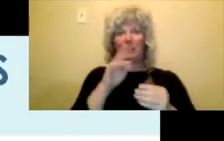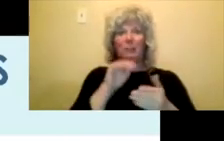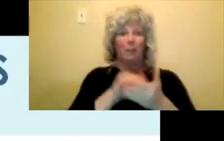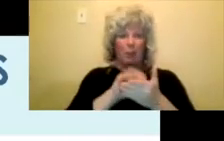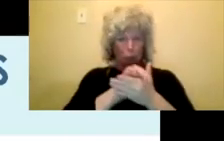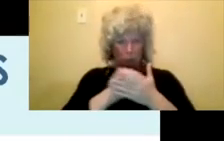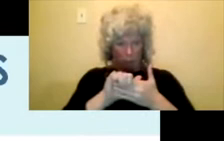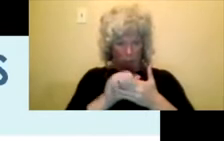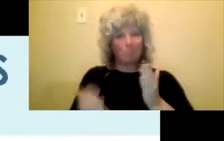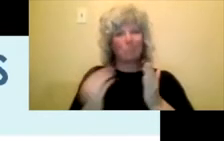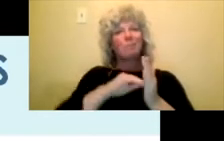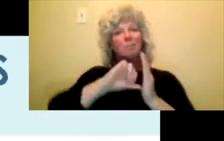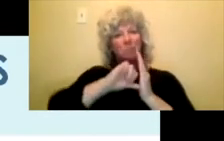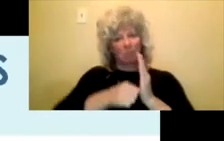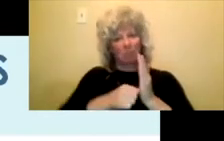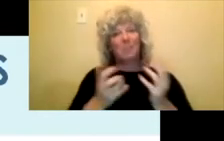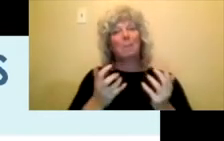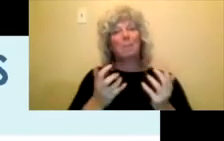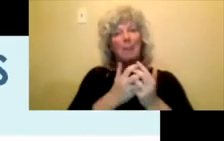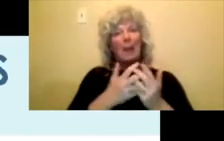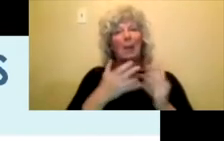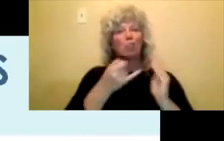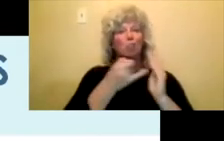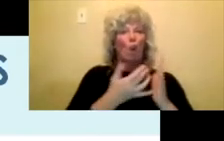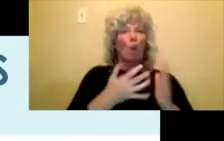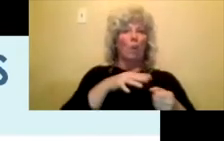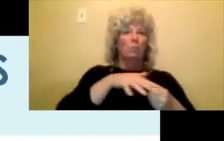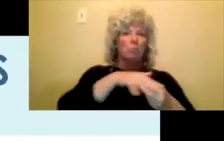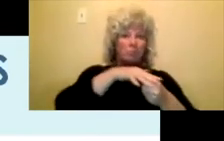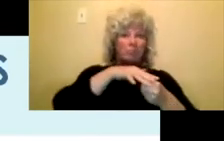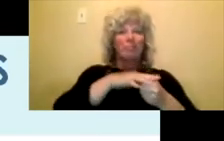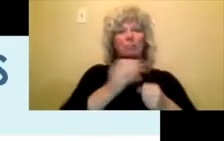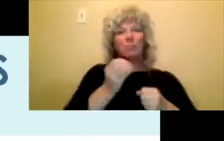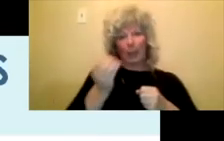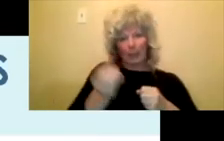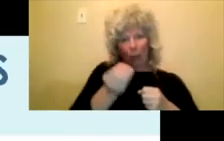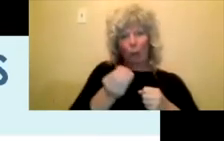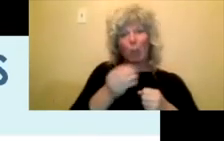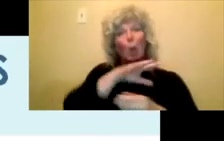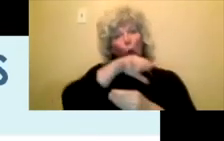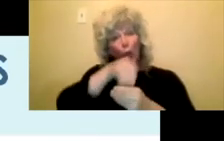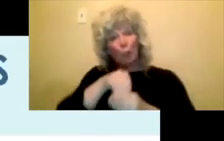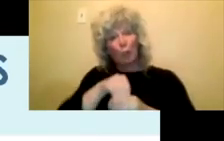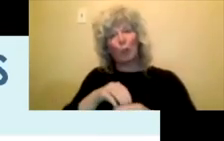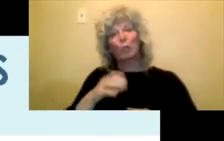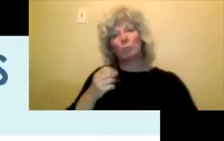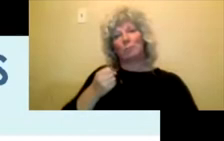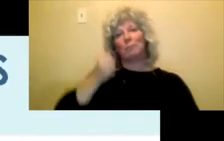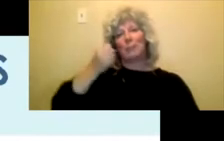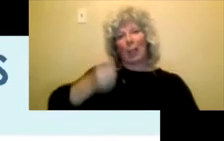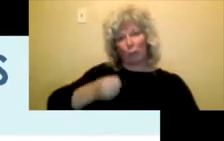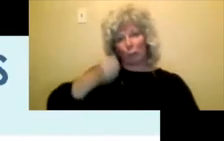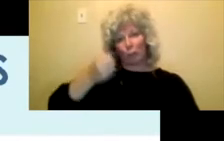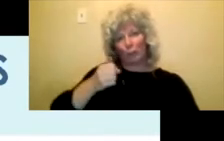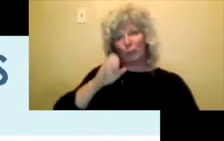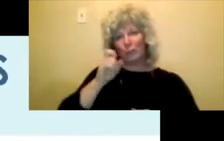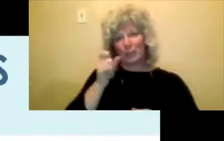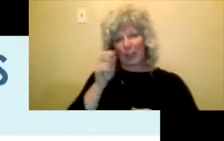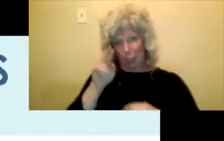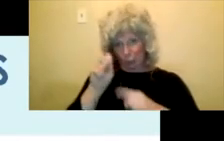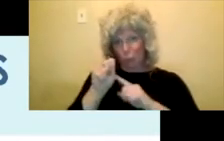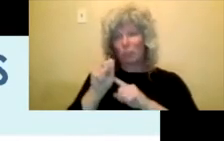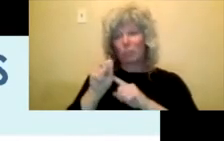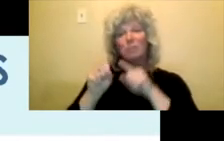and elders. Um, so that's a little different from the Indigenous arts projects. Um, elders can apply, uh,